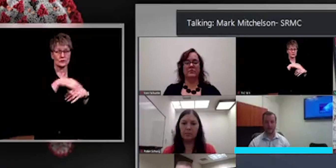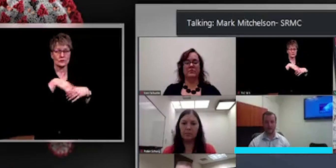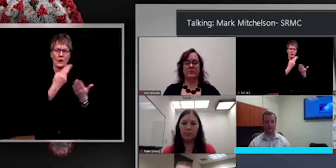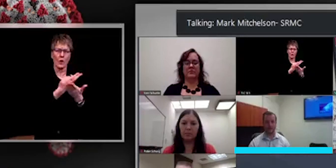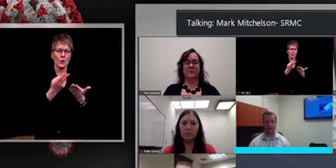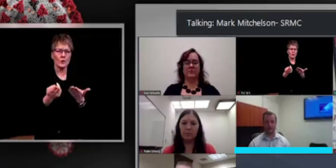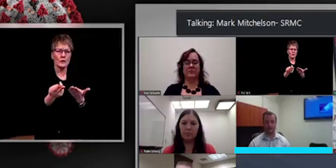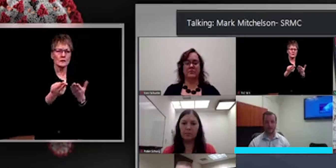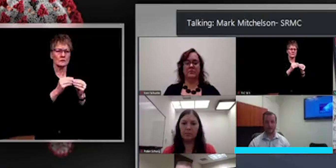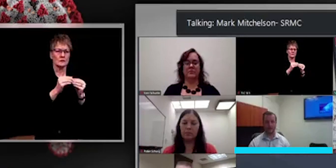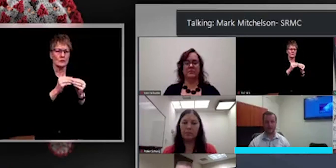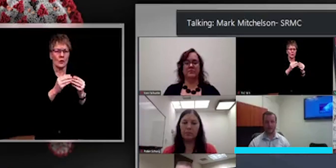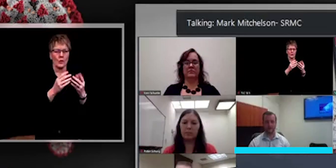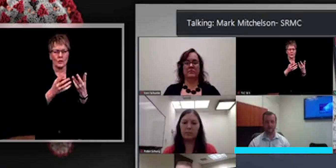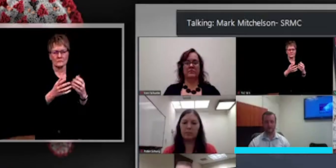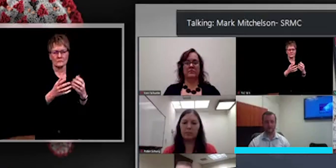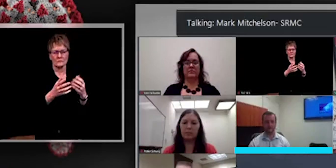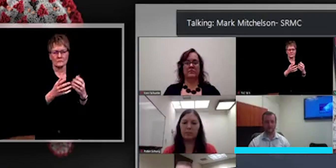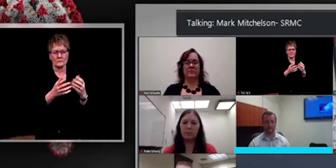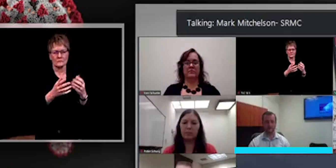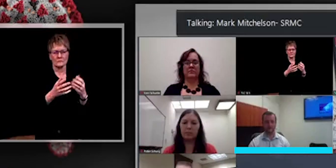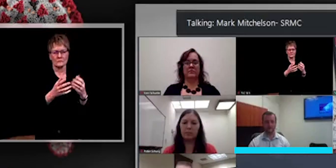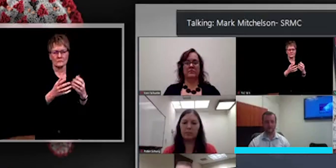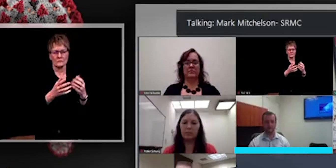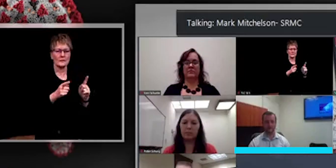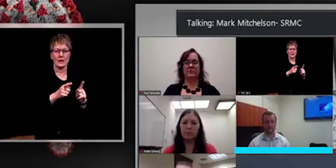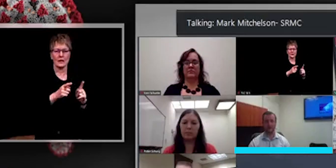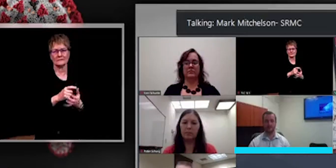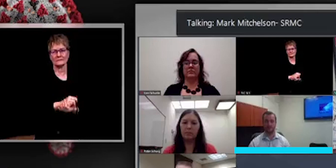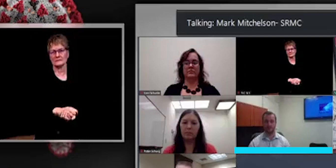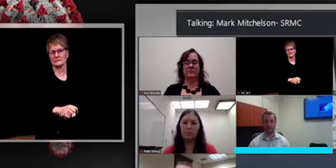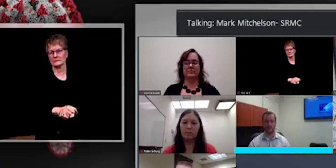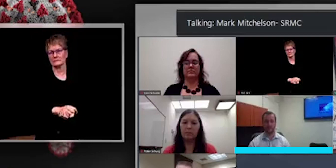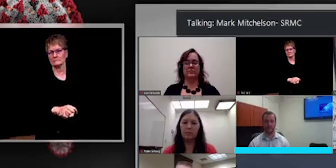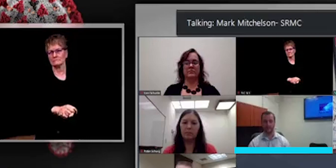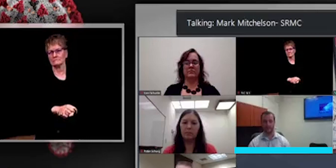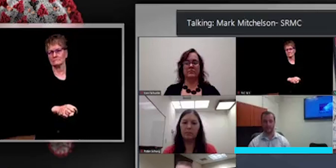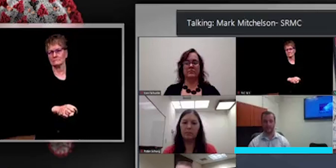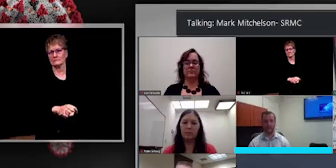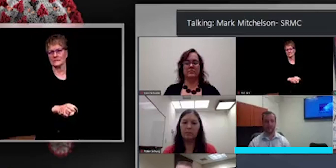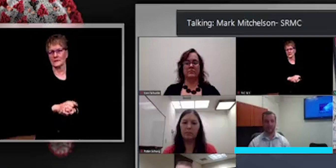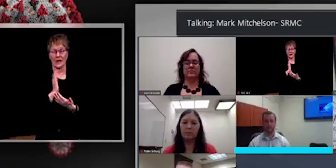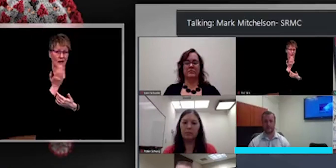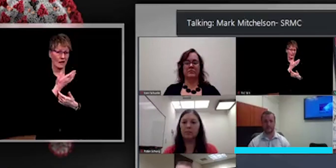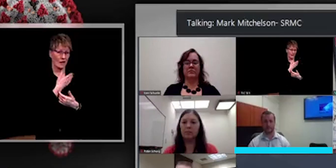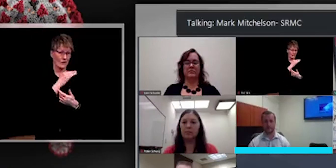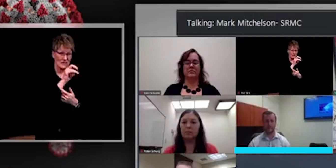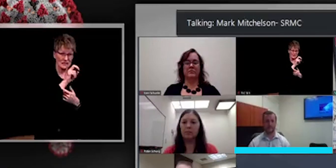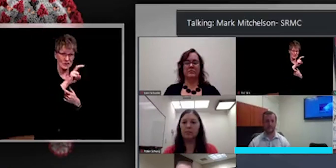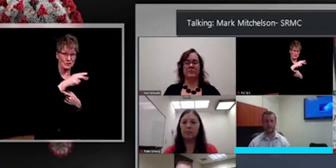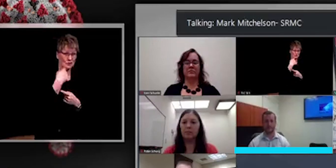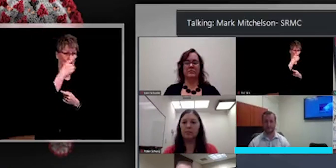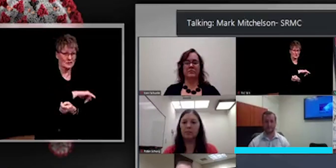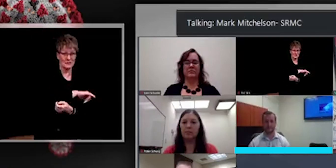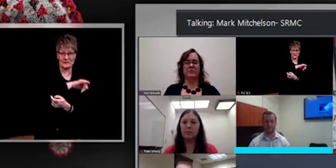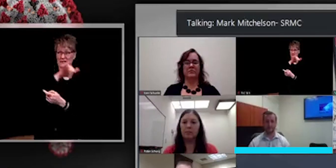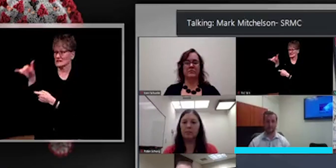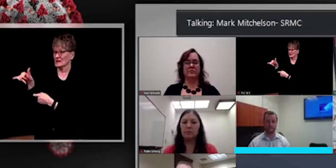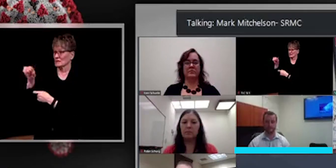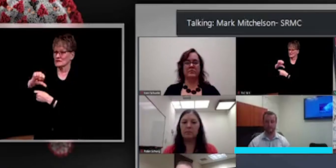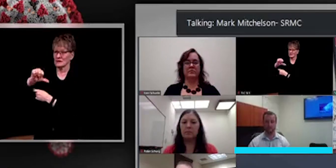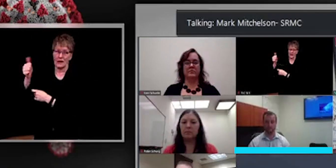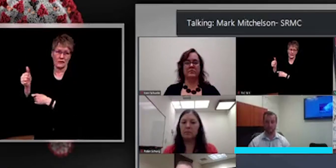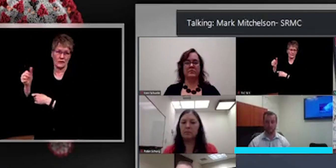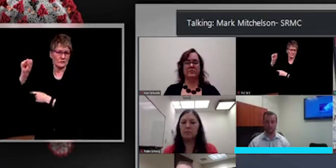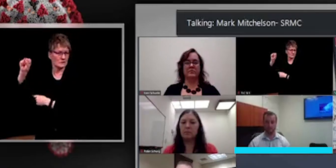Uh, but you know, nothing, it looks different over here than it is in like Southern California or San